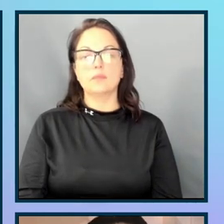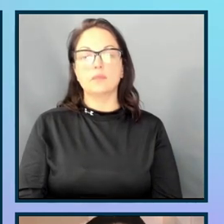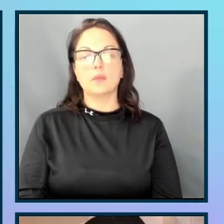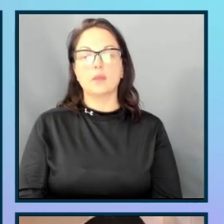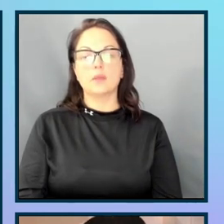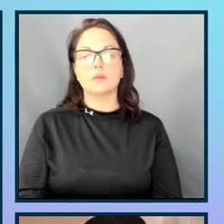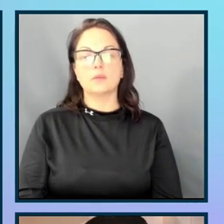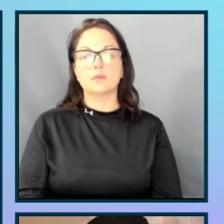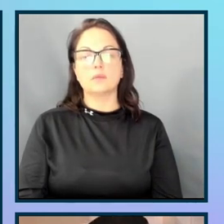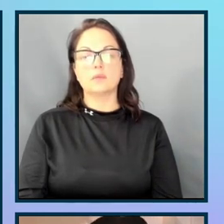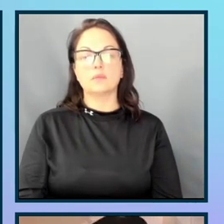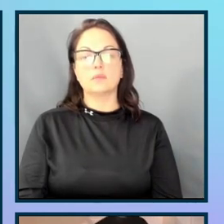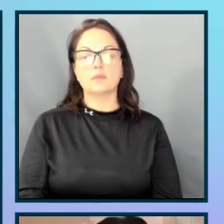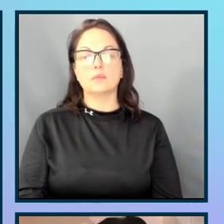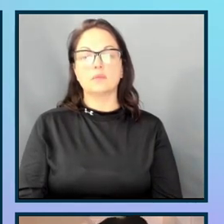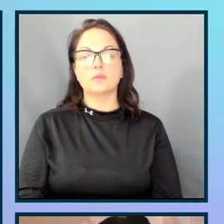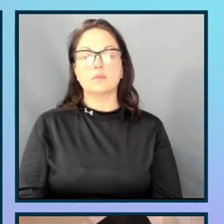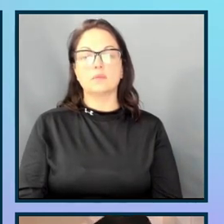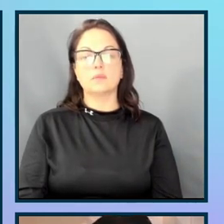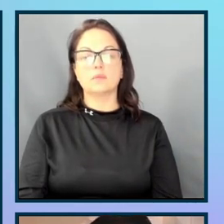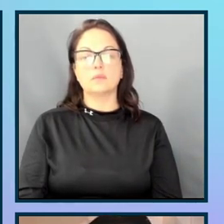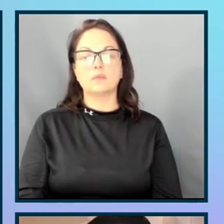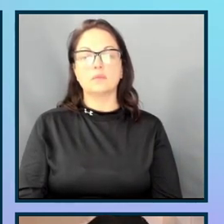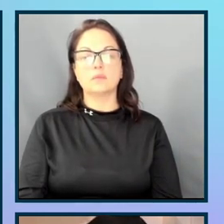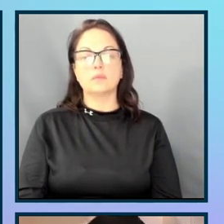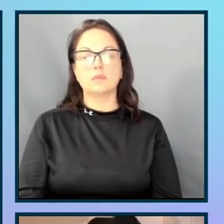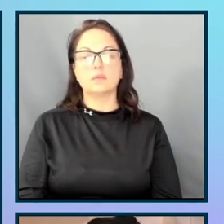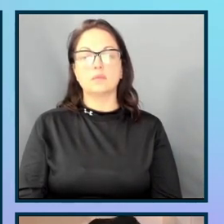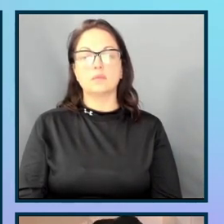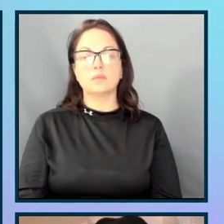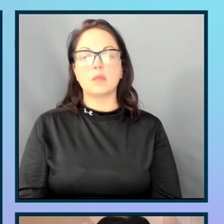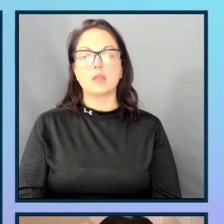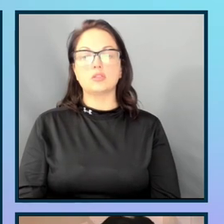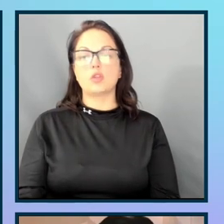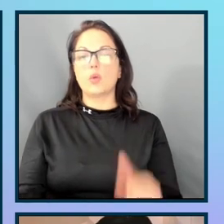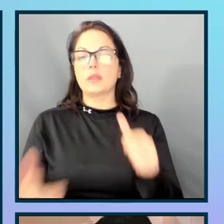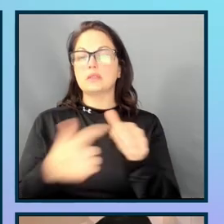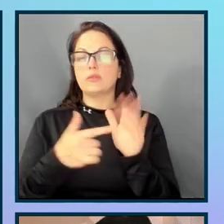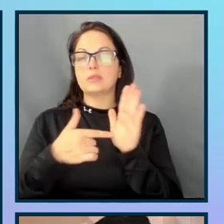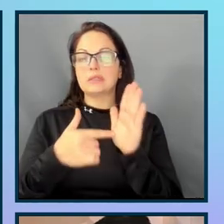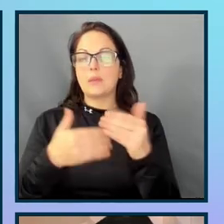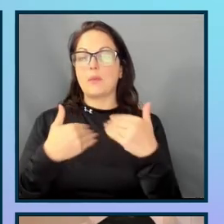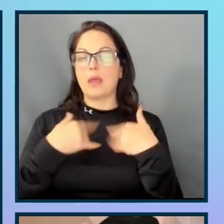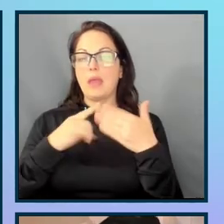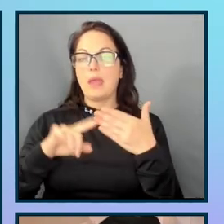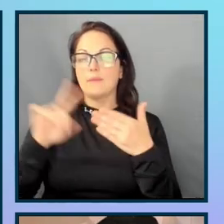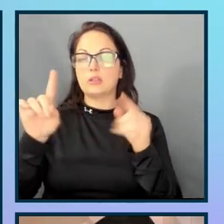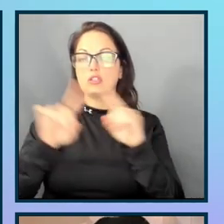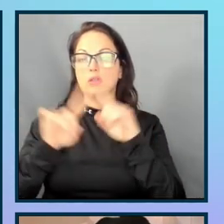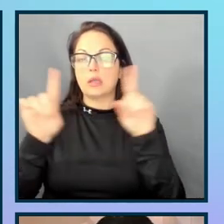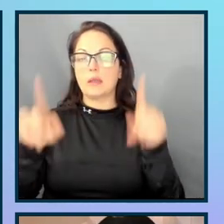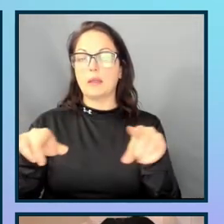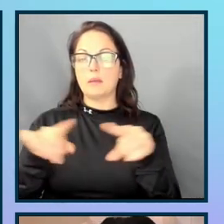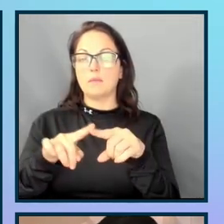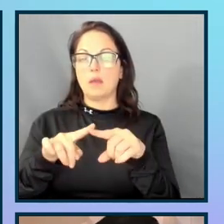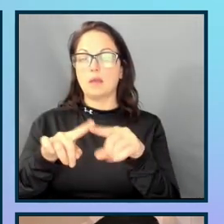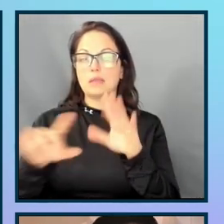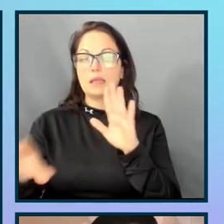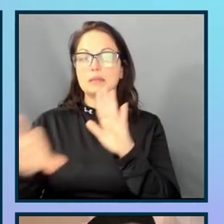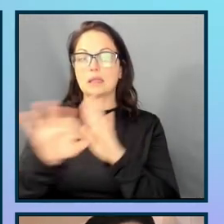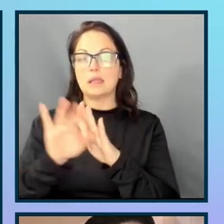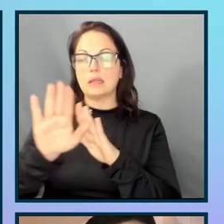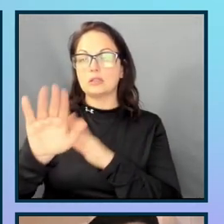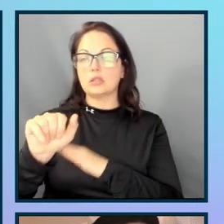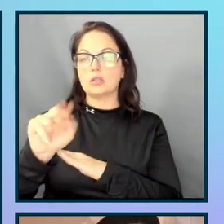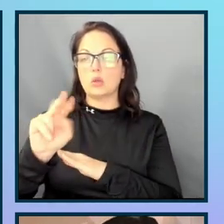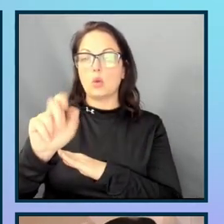In this first example, I have a checkbox or checkboxes. And it does say select your snacks. then my